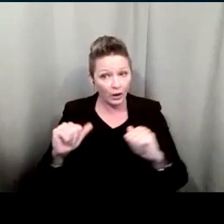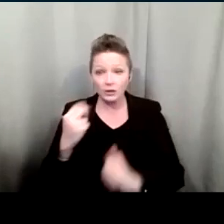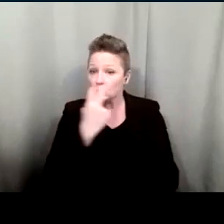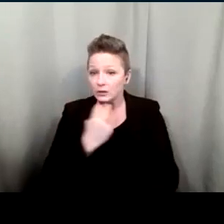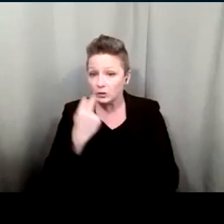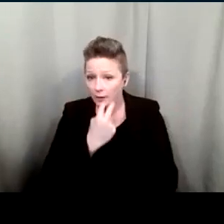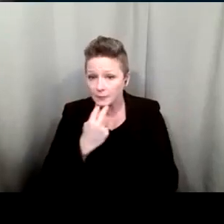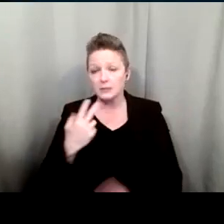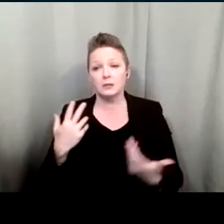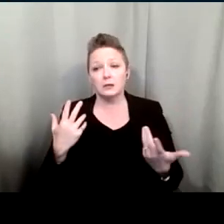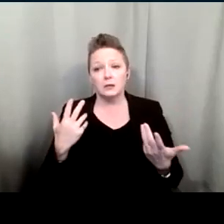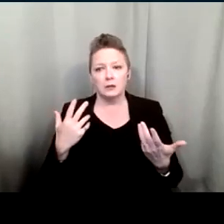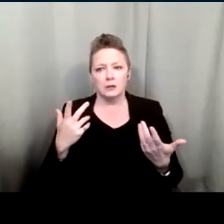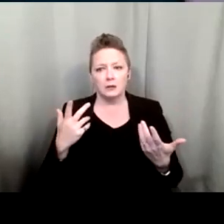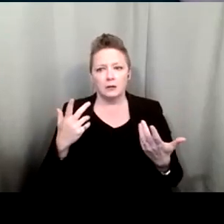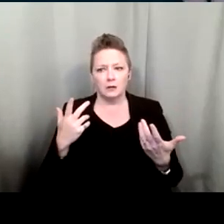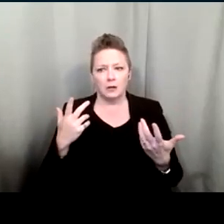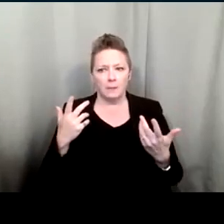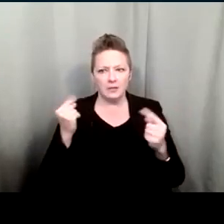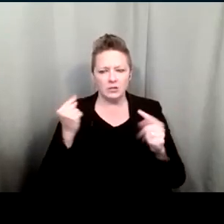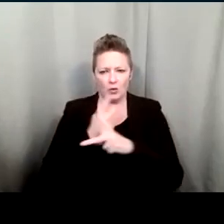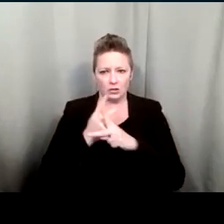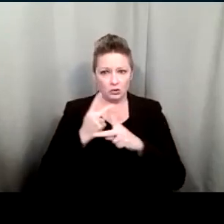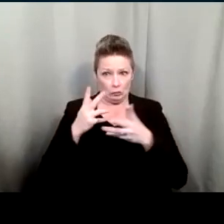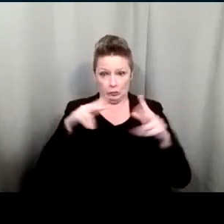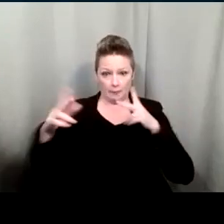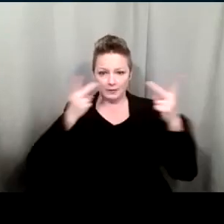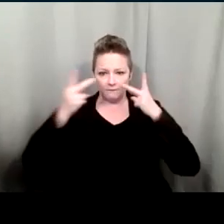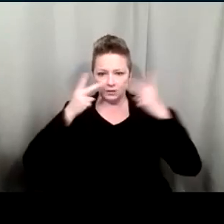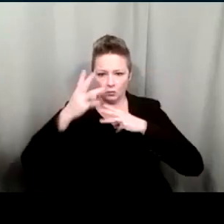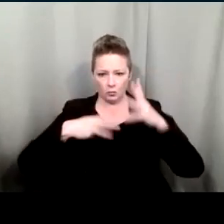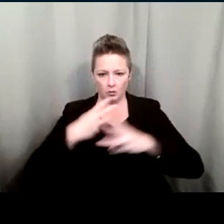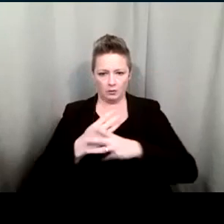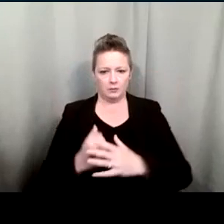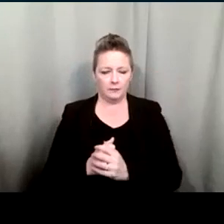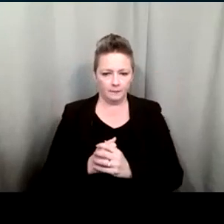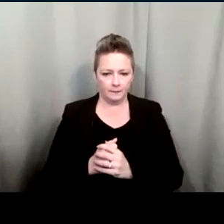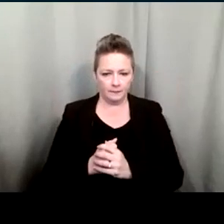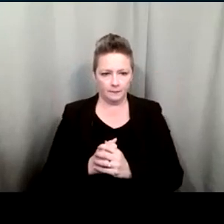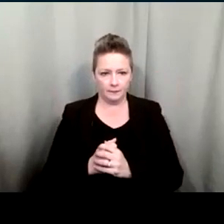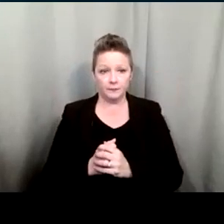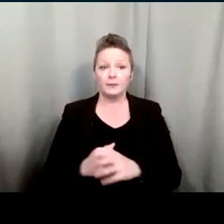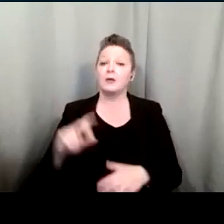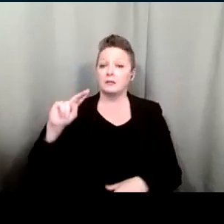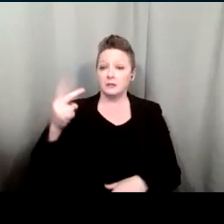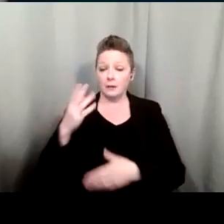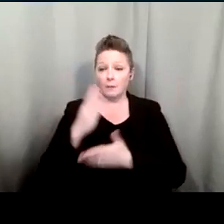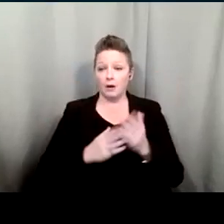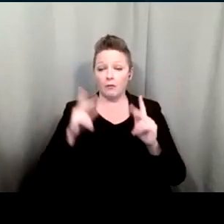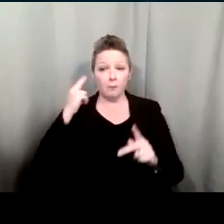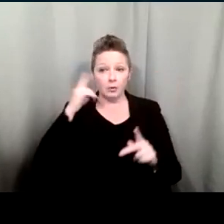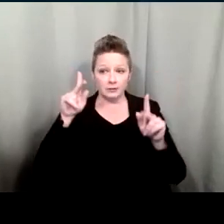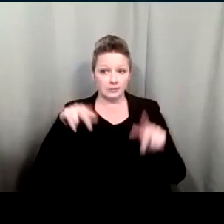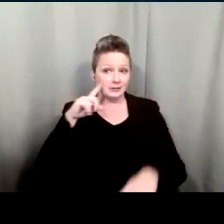relying on gestures whatever rules it's visual the second part is person is deaf they cannot